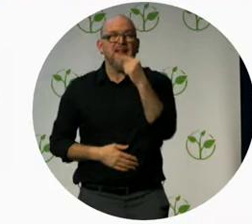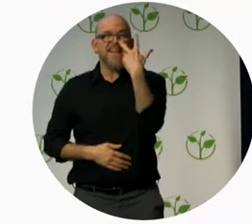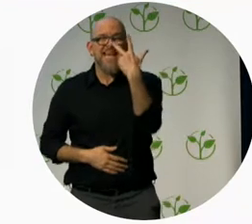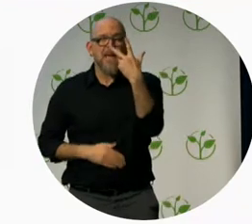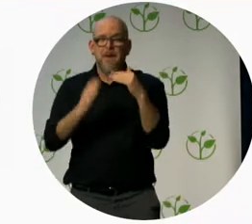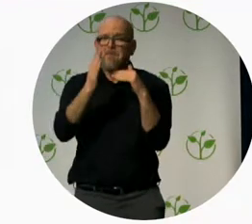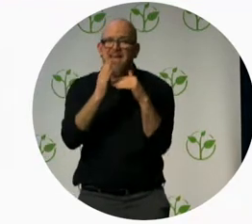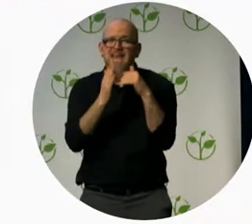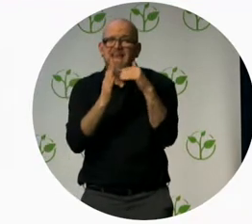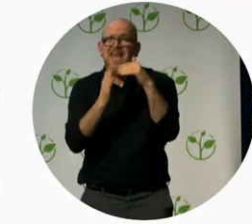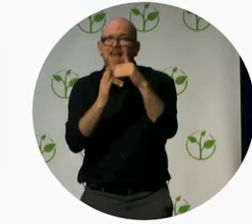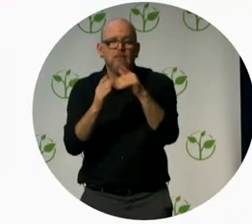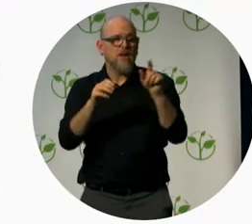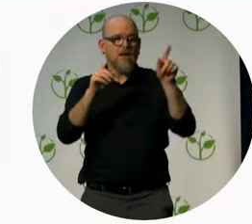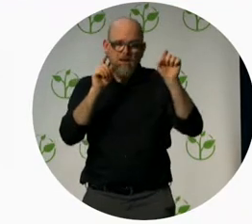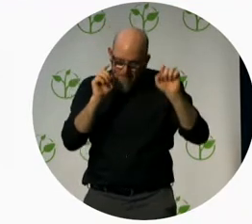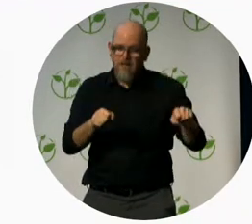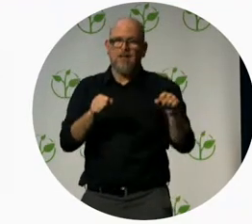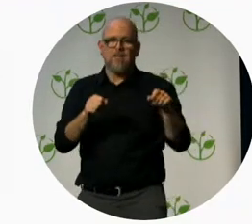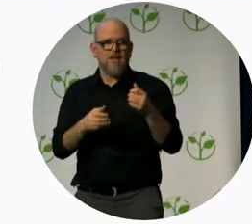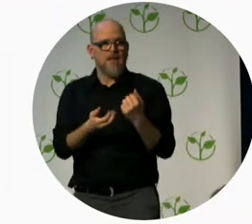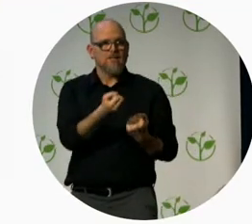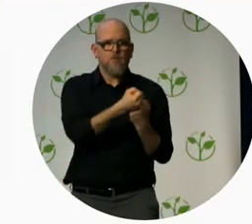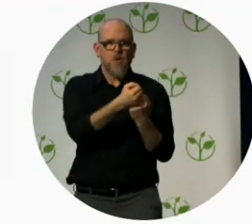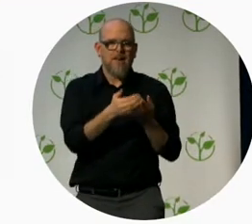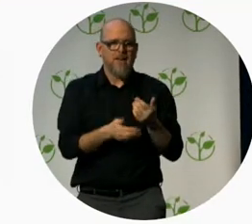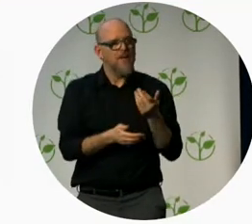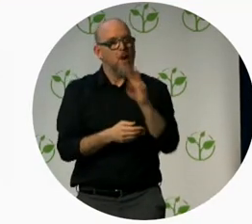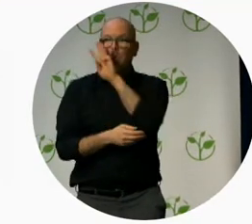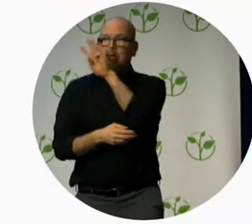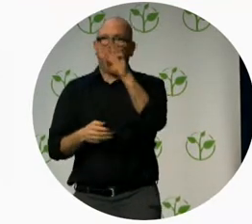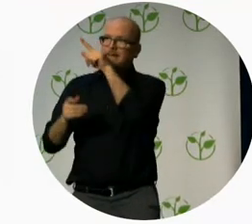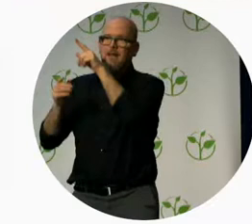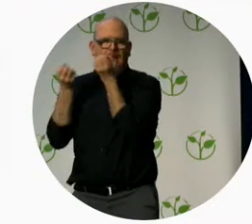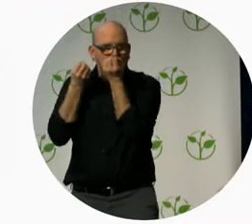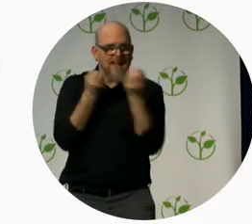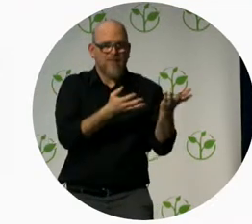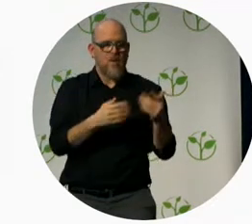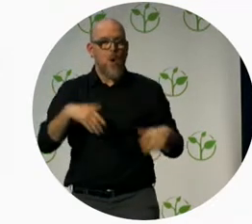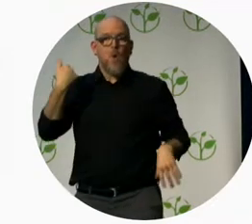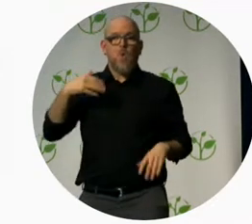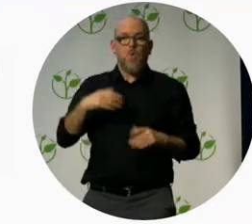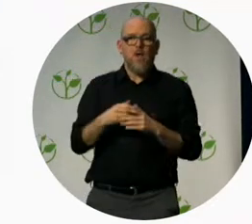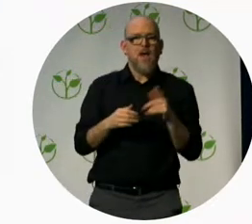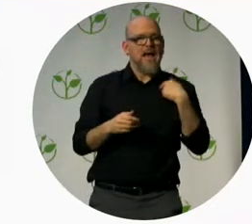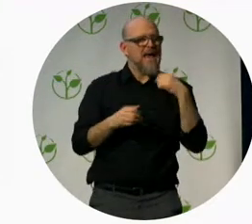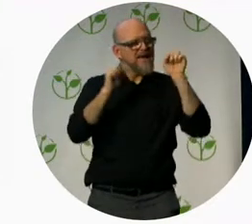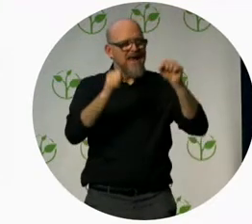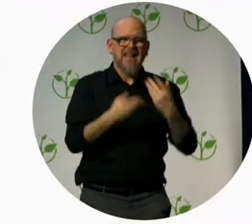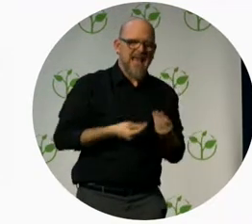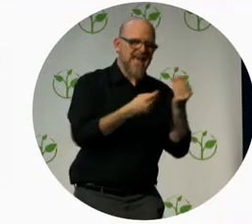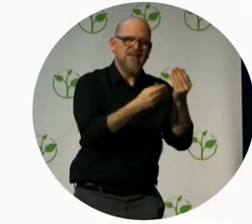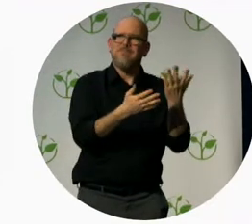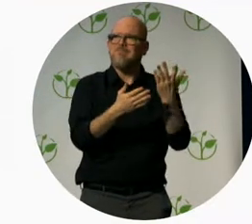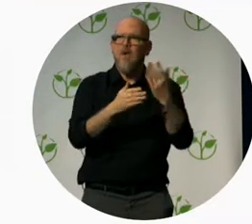at the same rate of their peers but we have an important start so how did we get from a bold goal to where we are